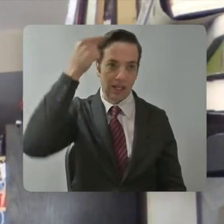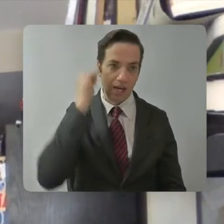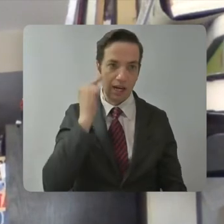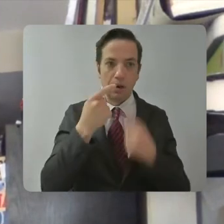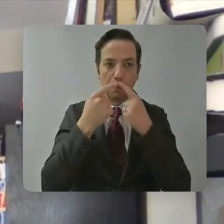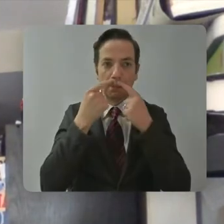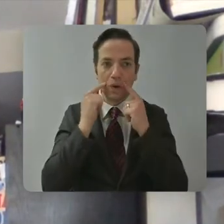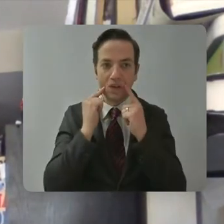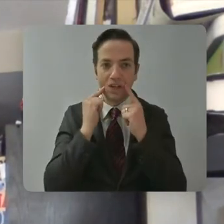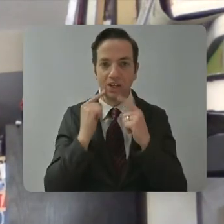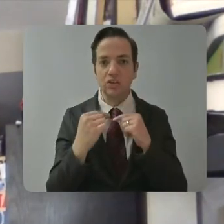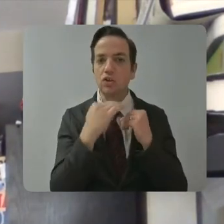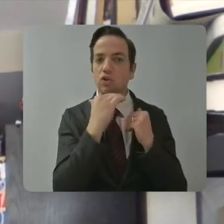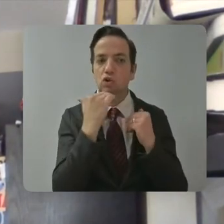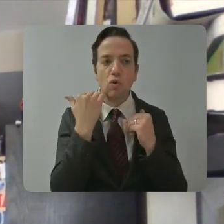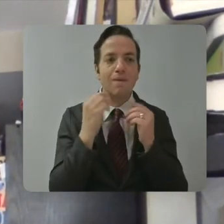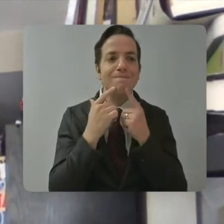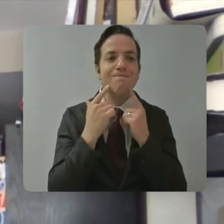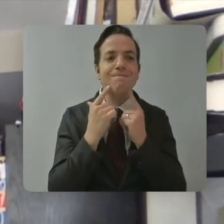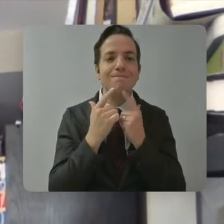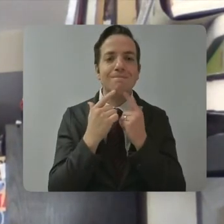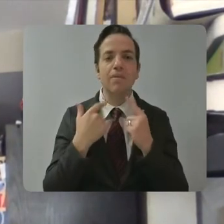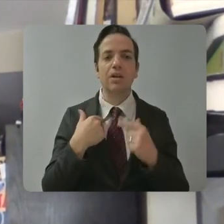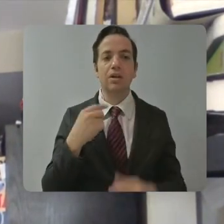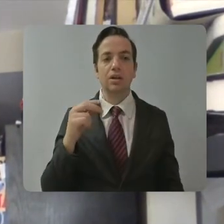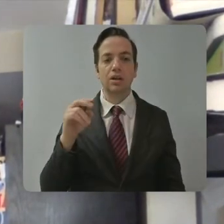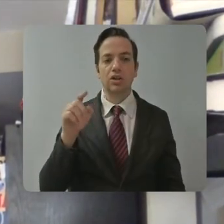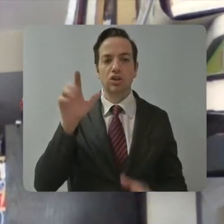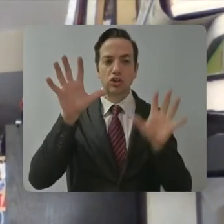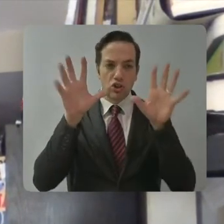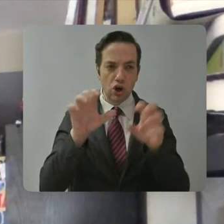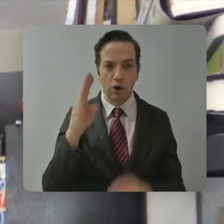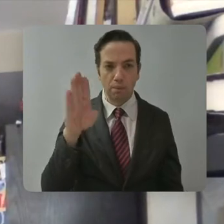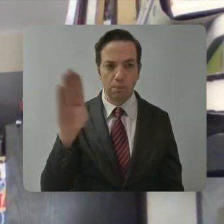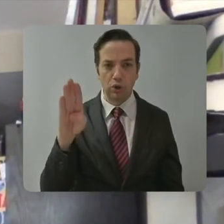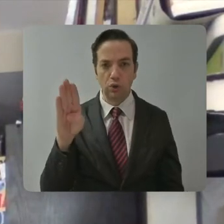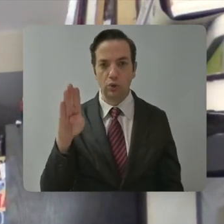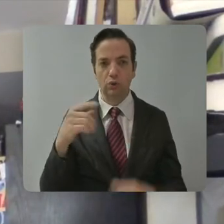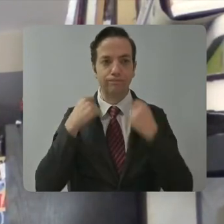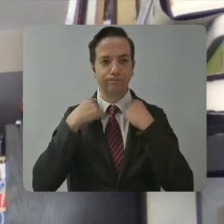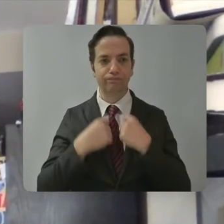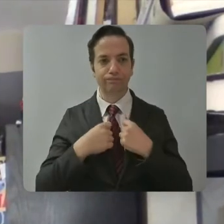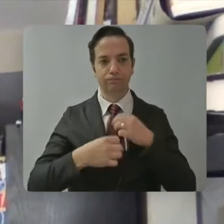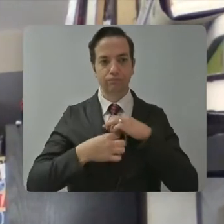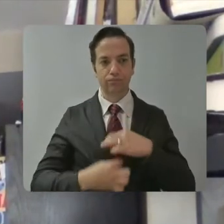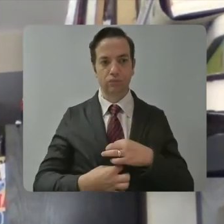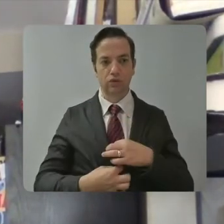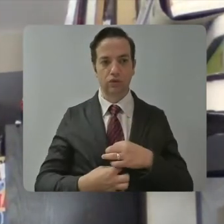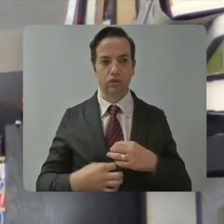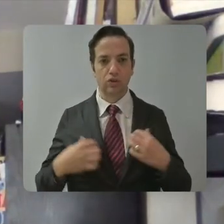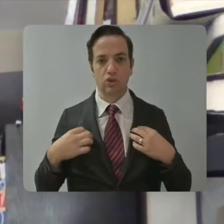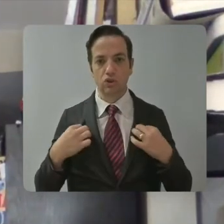beard. I'm wearing a navy polo shirt and thick, dark glasses. I'm sitting in an apartment